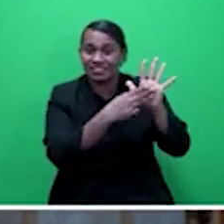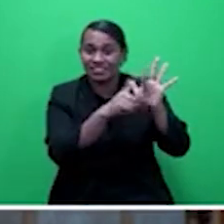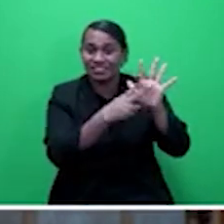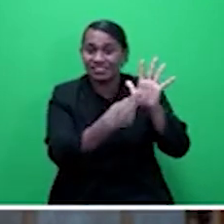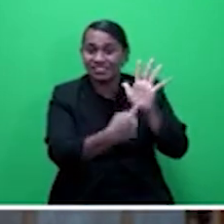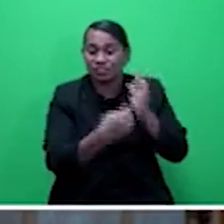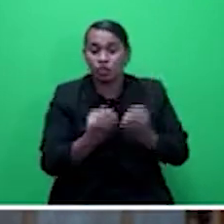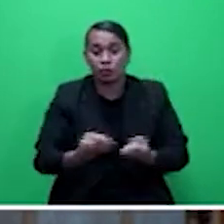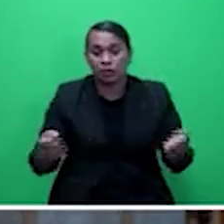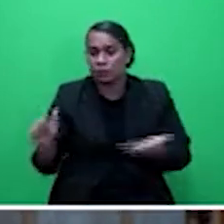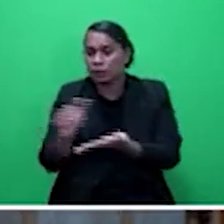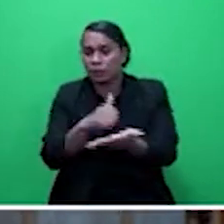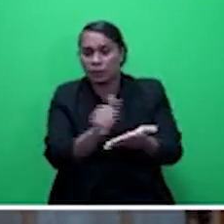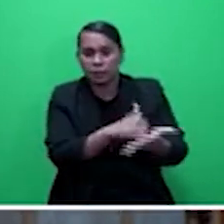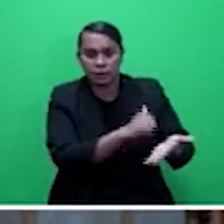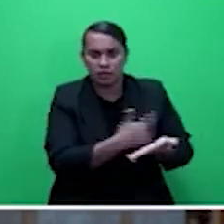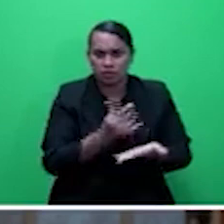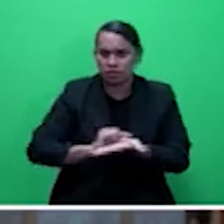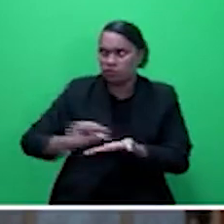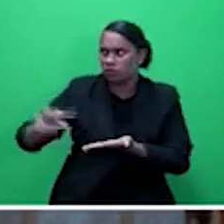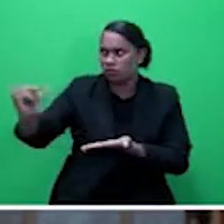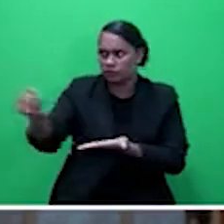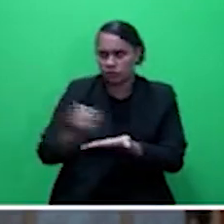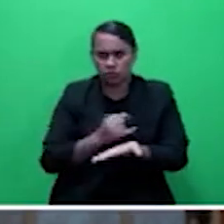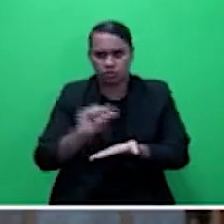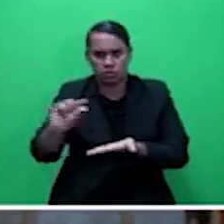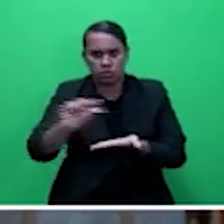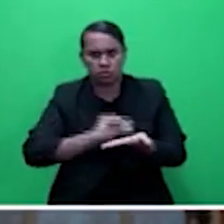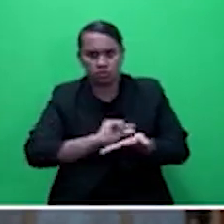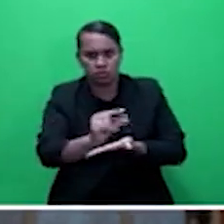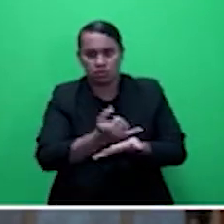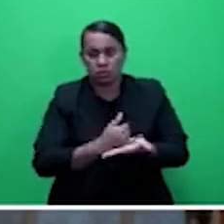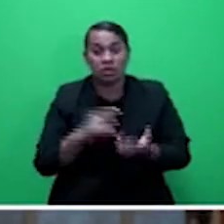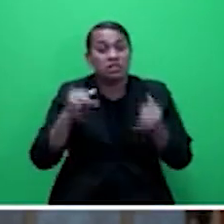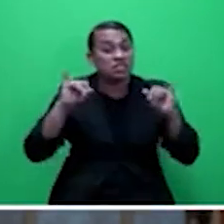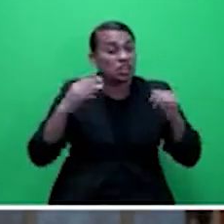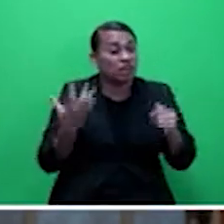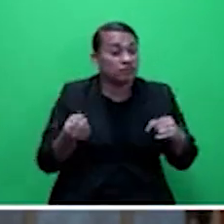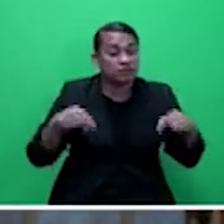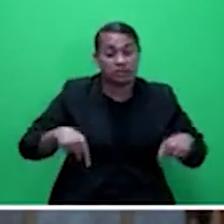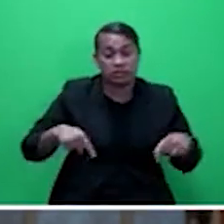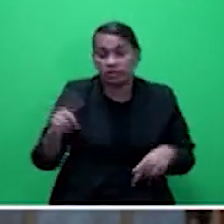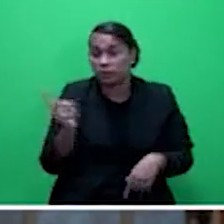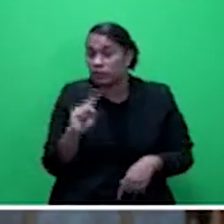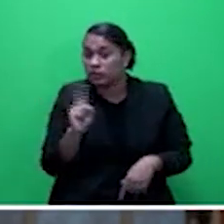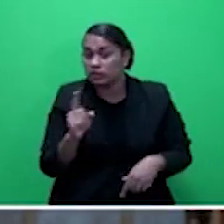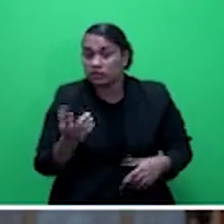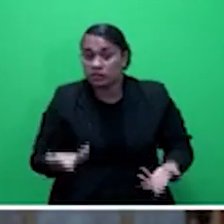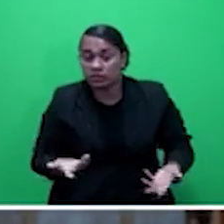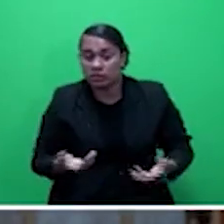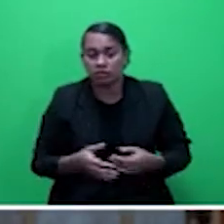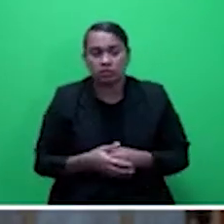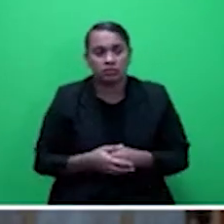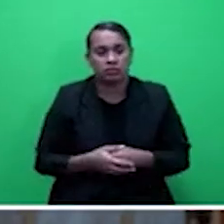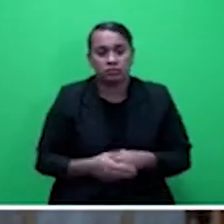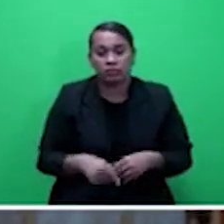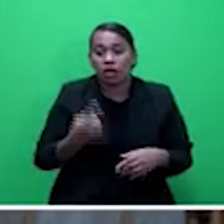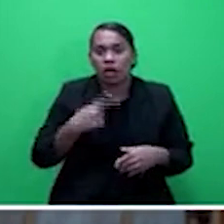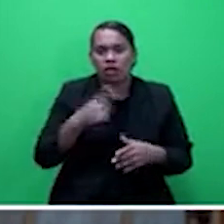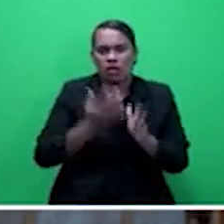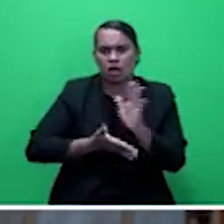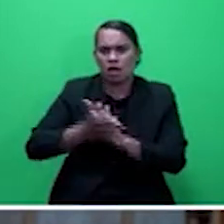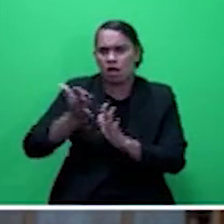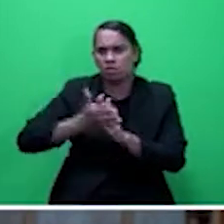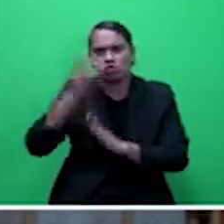one of the issues they mentioned is, because of the high risk and high investment